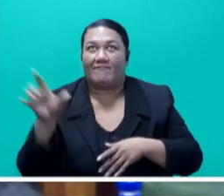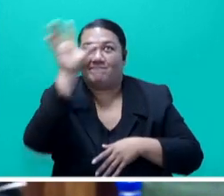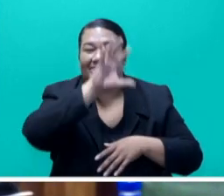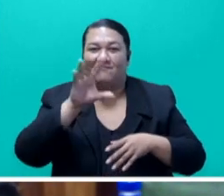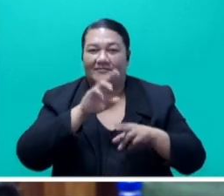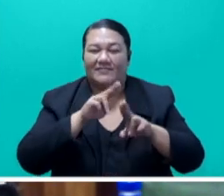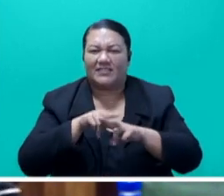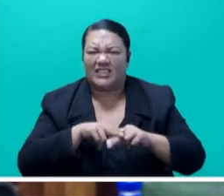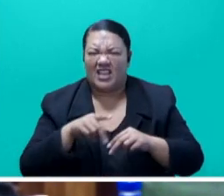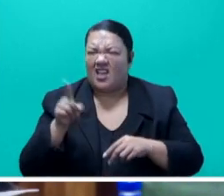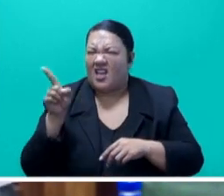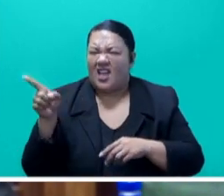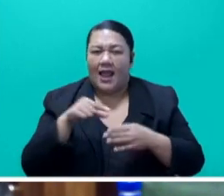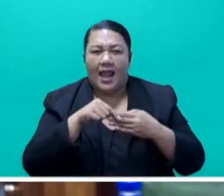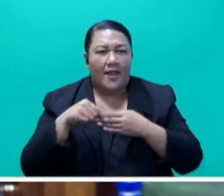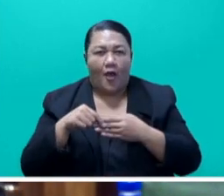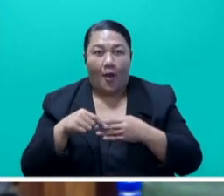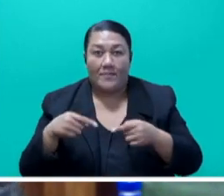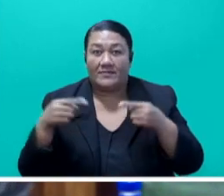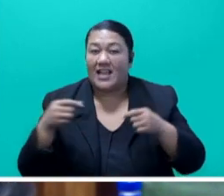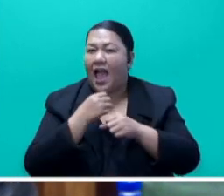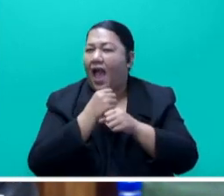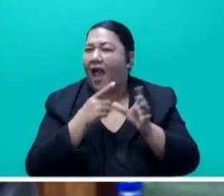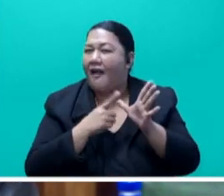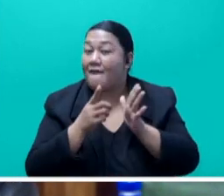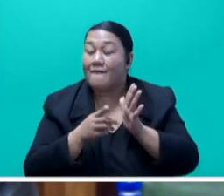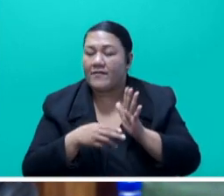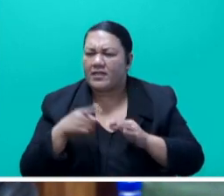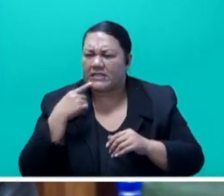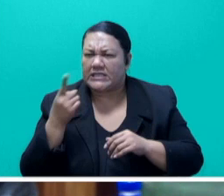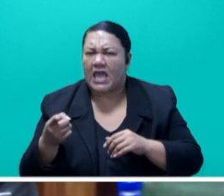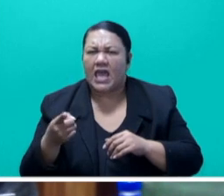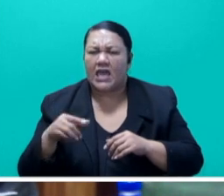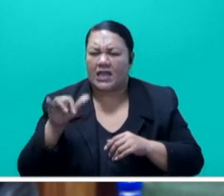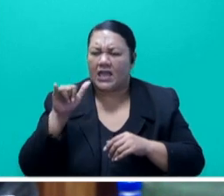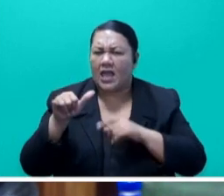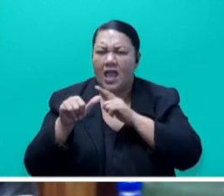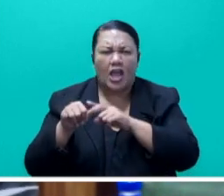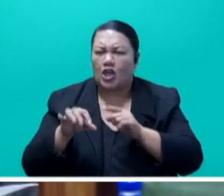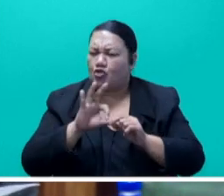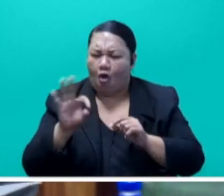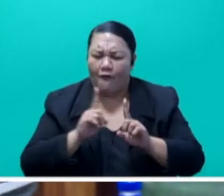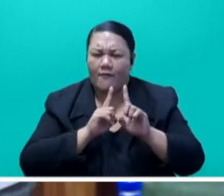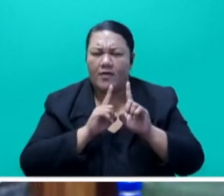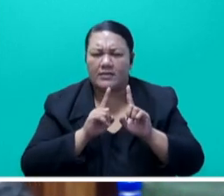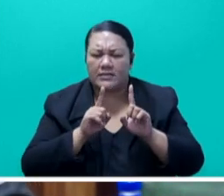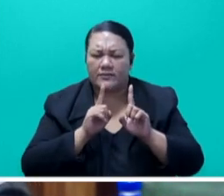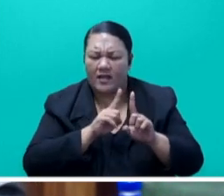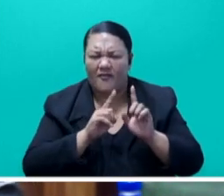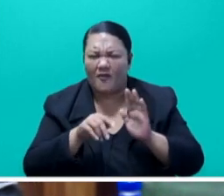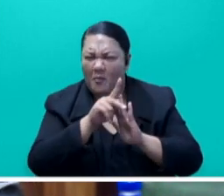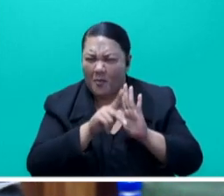along the lines of the economics of operating flights to Canada should drive Fiji, not its politics. I really don't know where that came